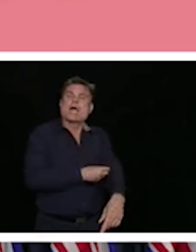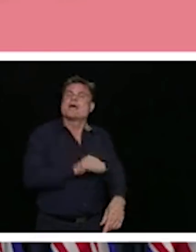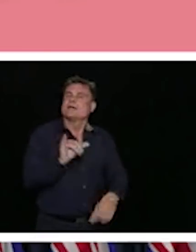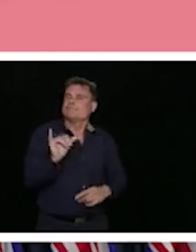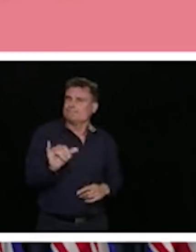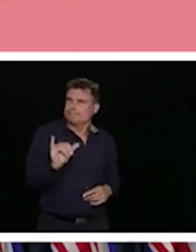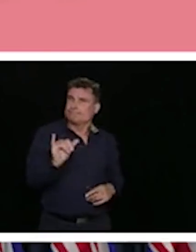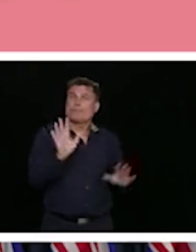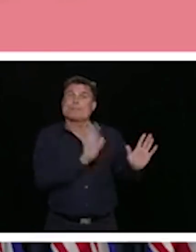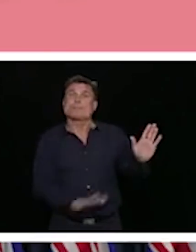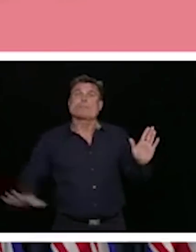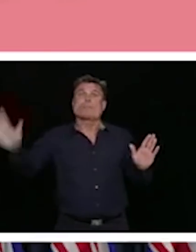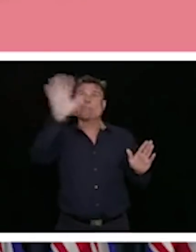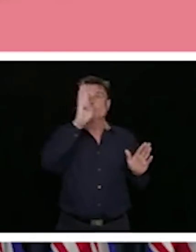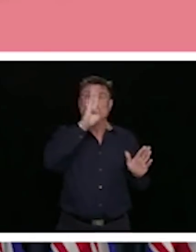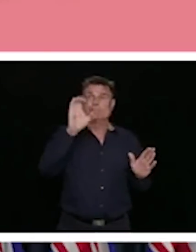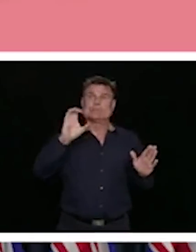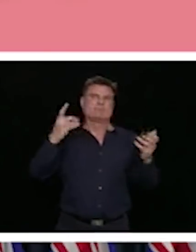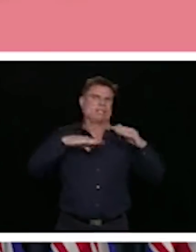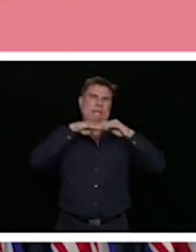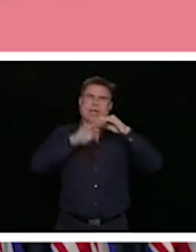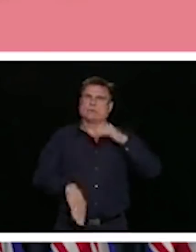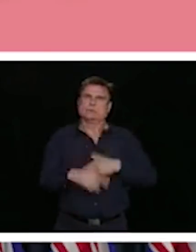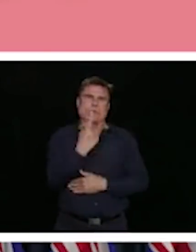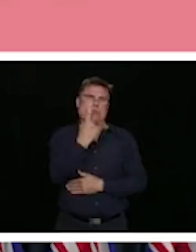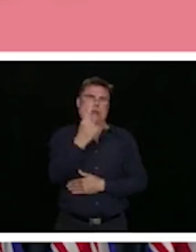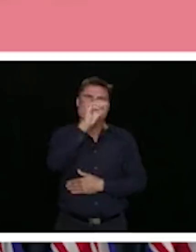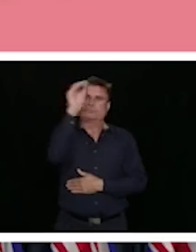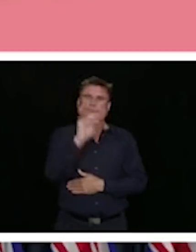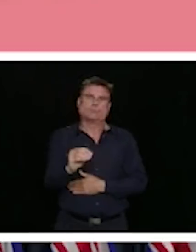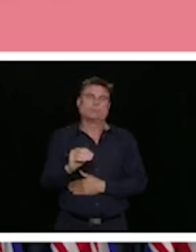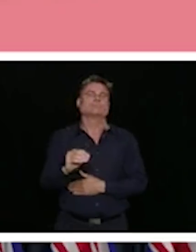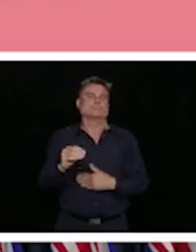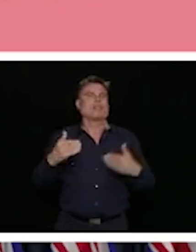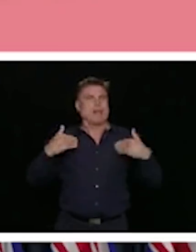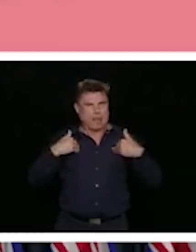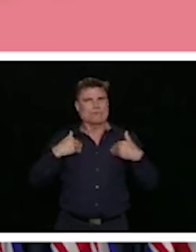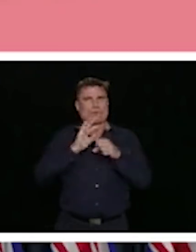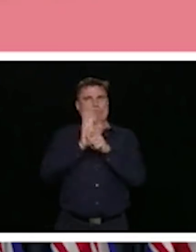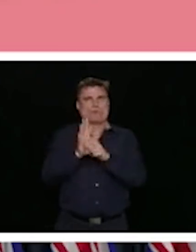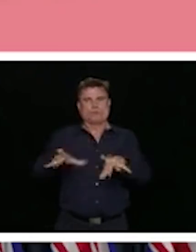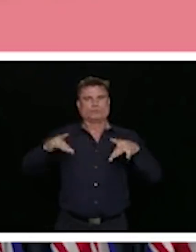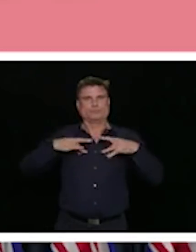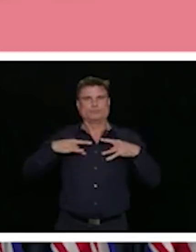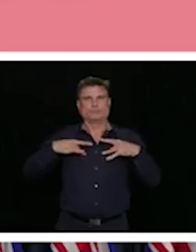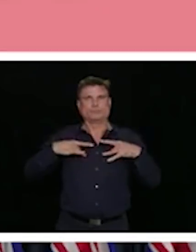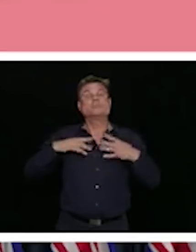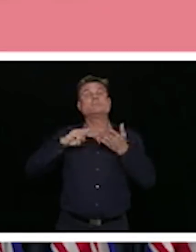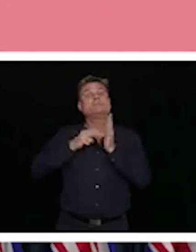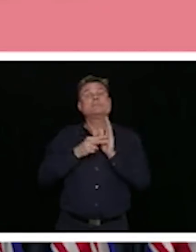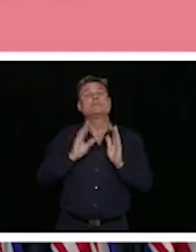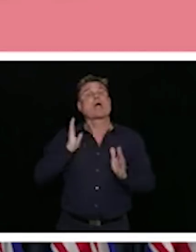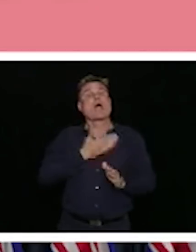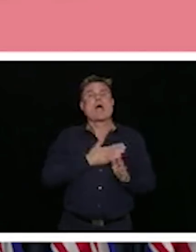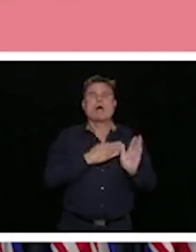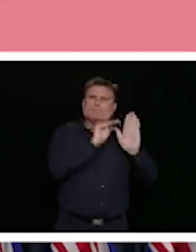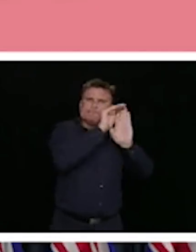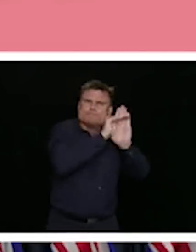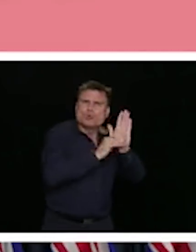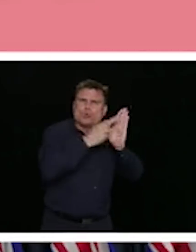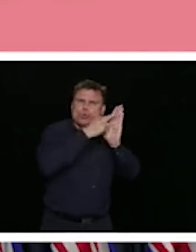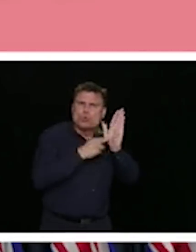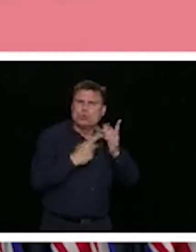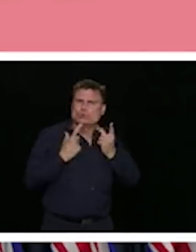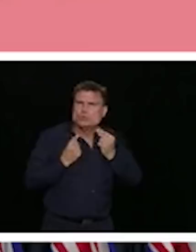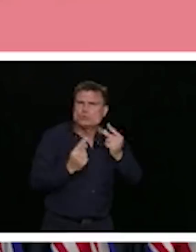This is good news. This tells us that the things that we did made a difference and prevented people from getting sick. And we need to